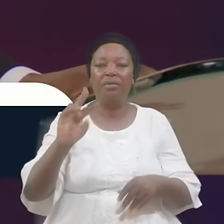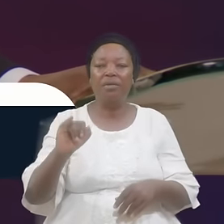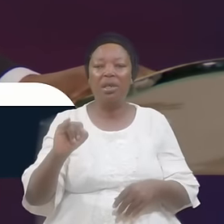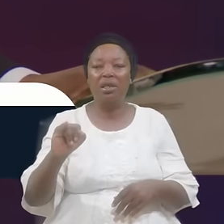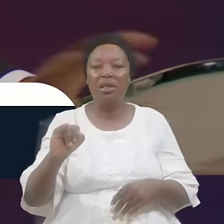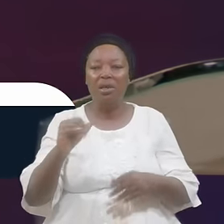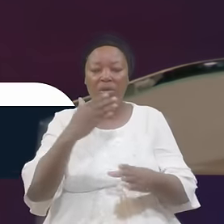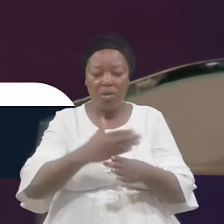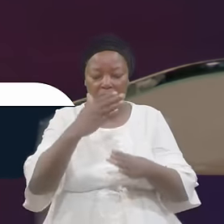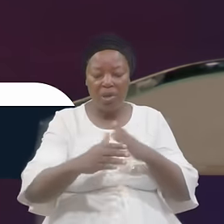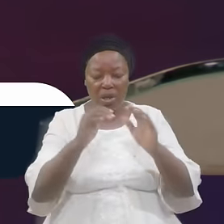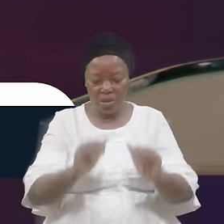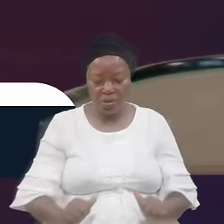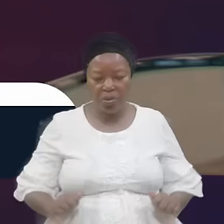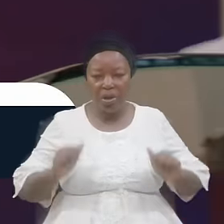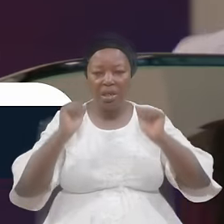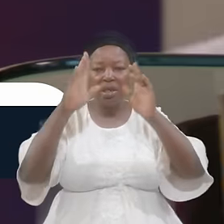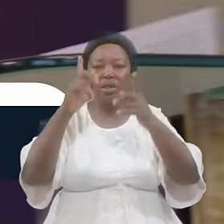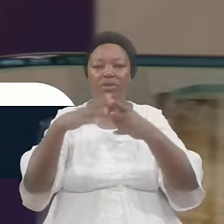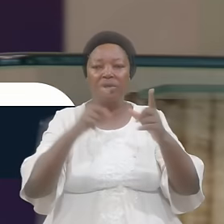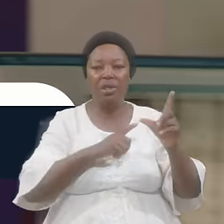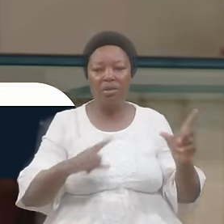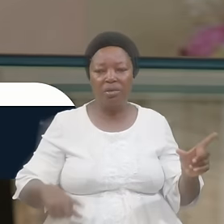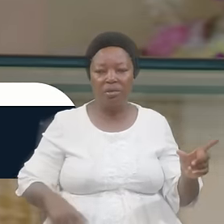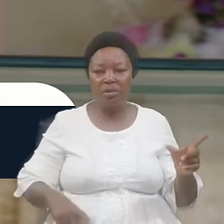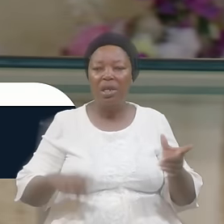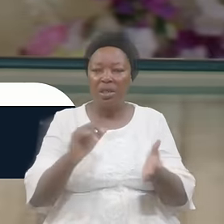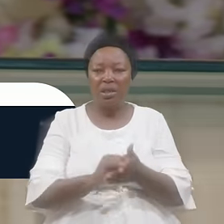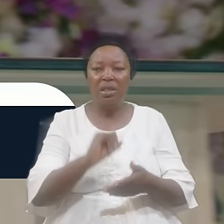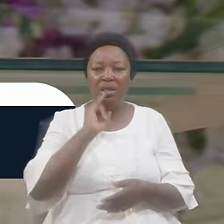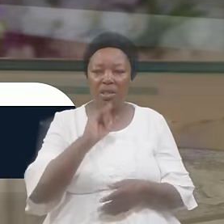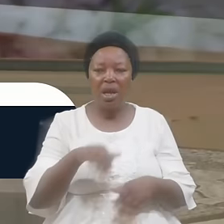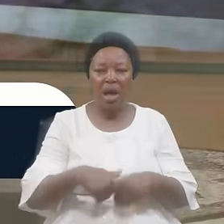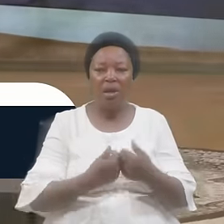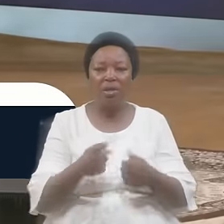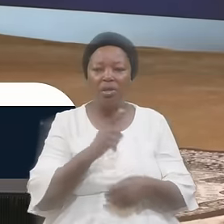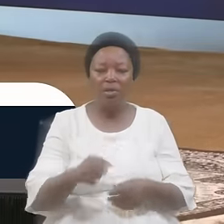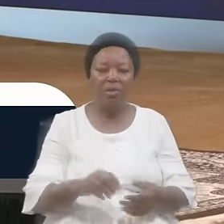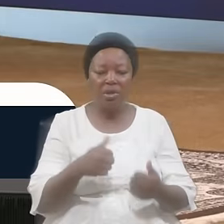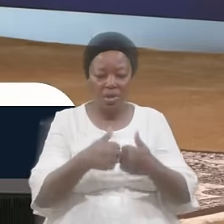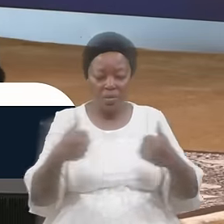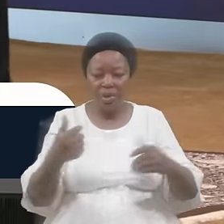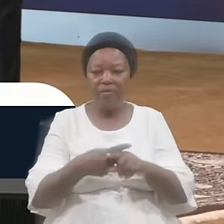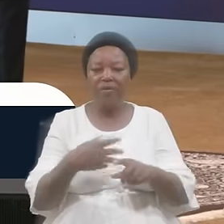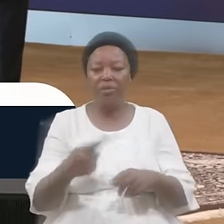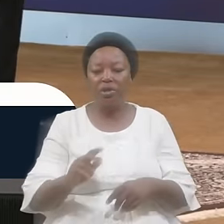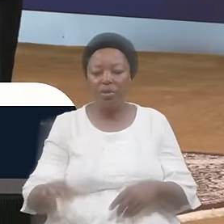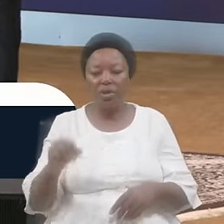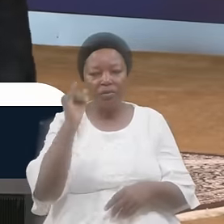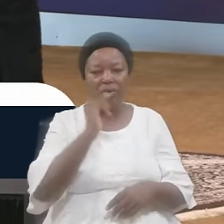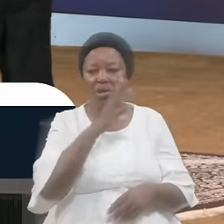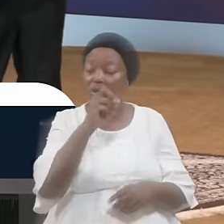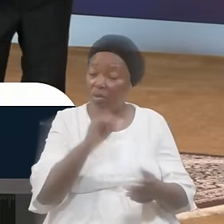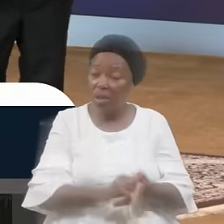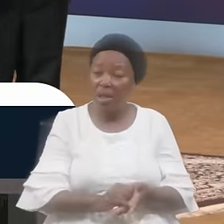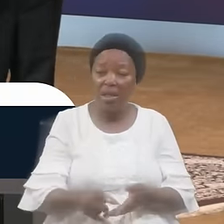Surrendered To The Lord That's How They Were Separated From The Children Of Israel So That They